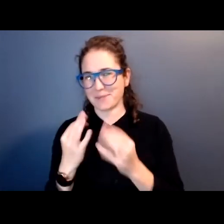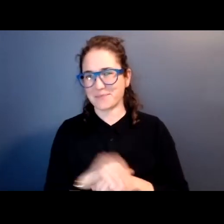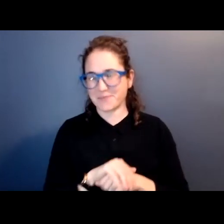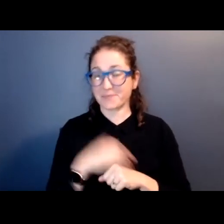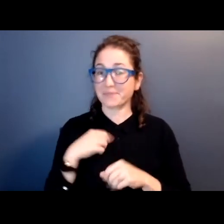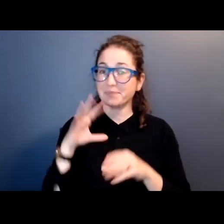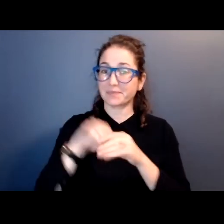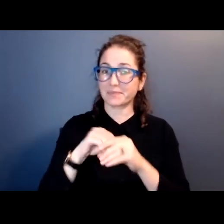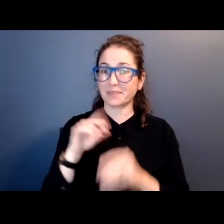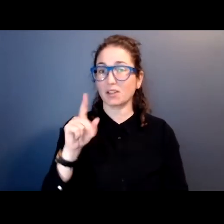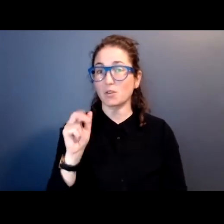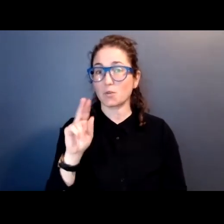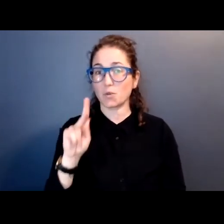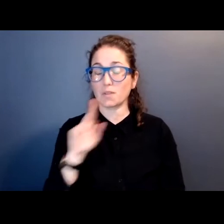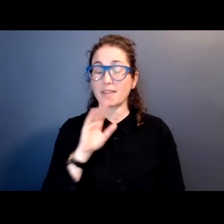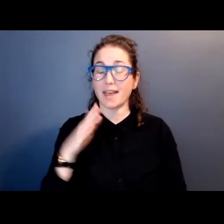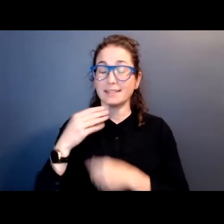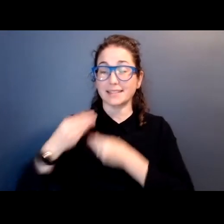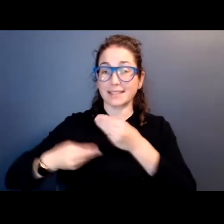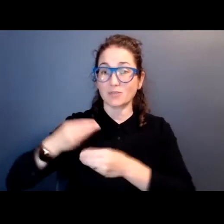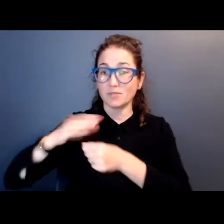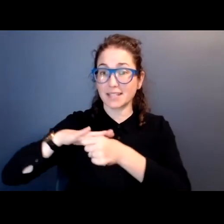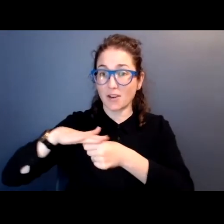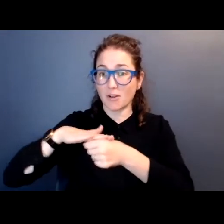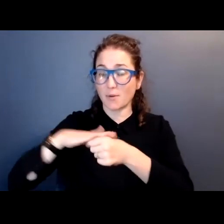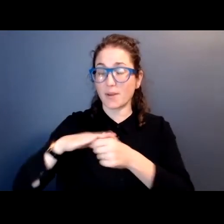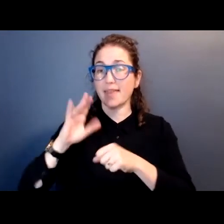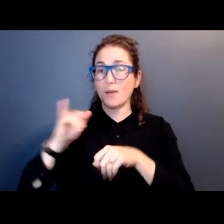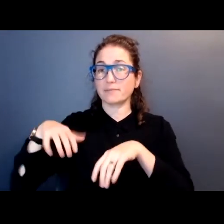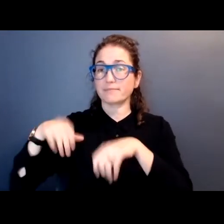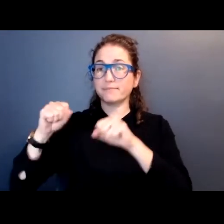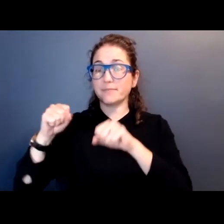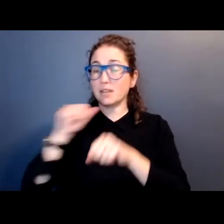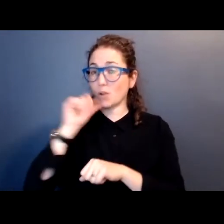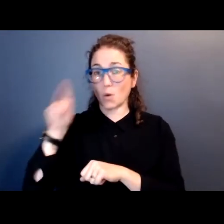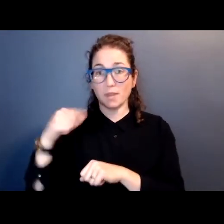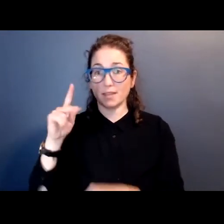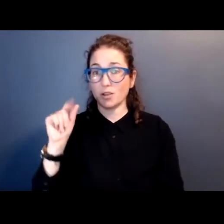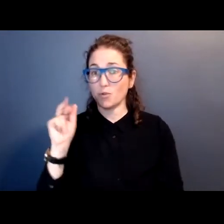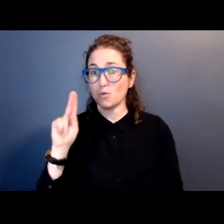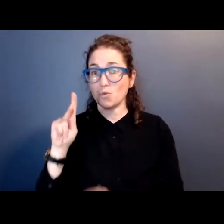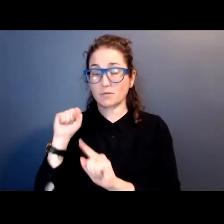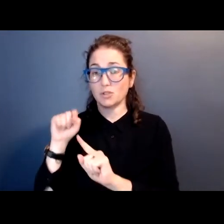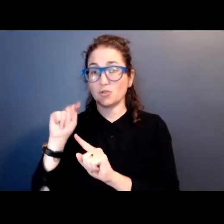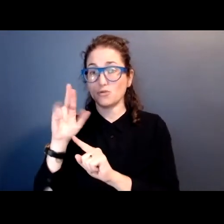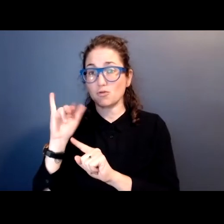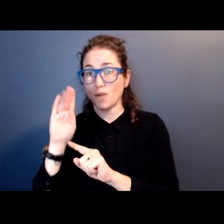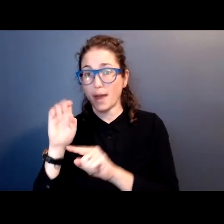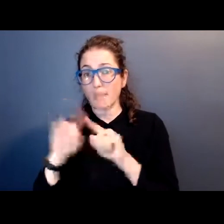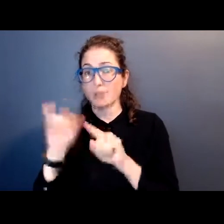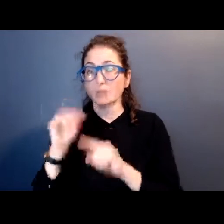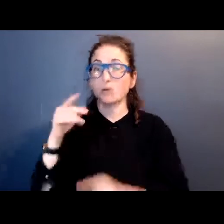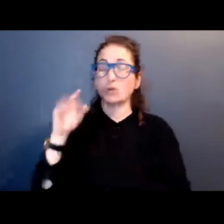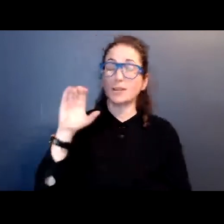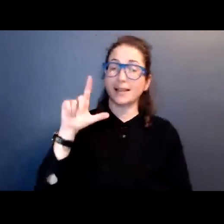to the Karuk ancestral territories that was inhabited by not only the Karuk tribe, but also the Klamath